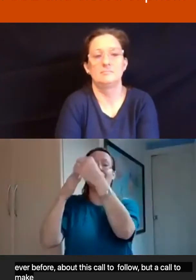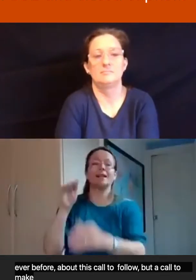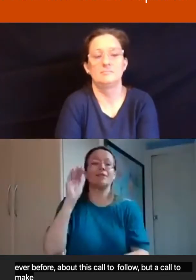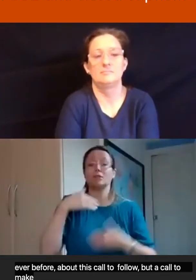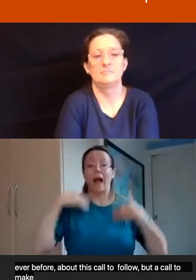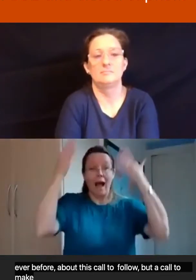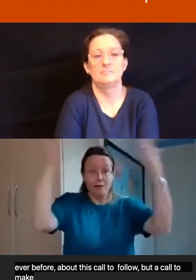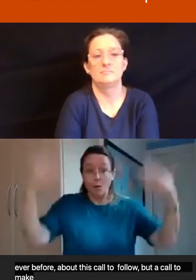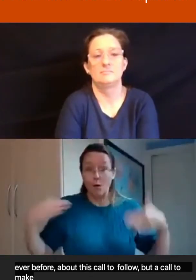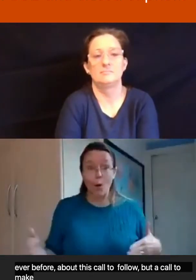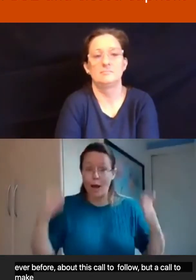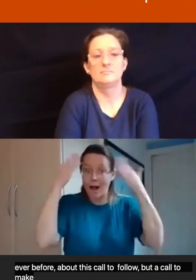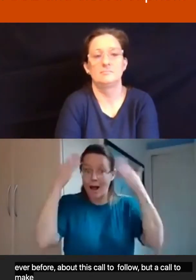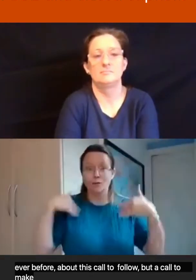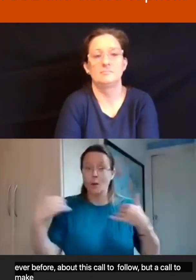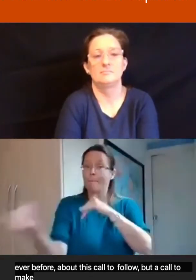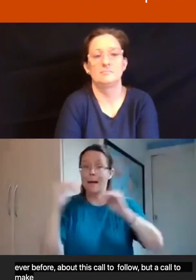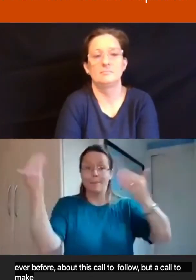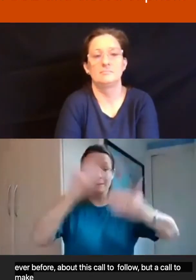even into darkness.